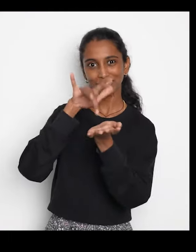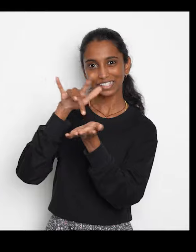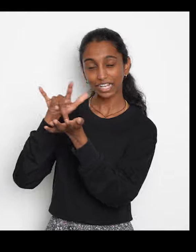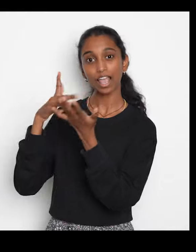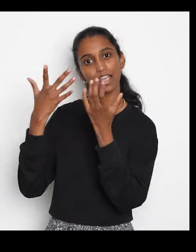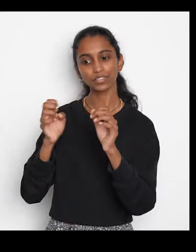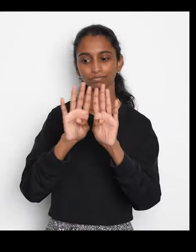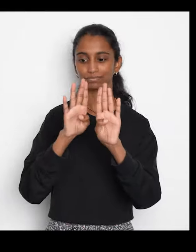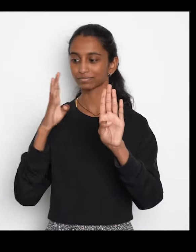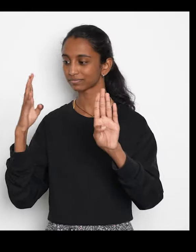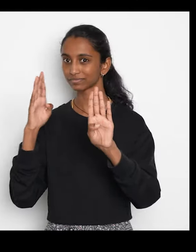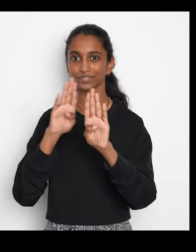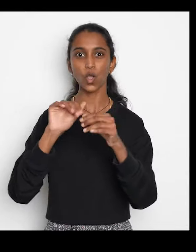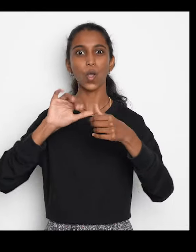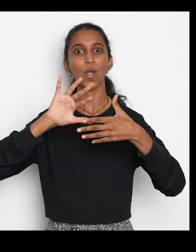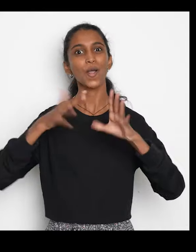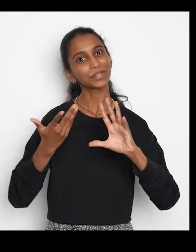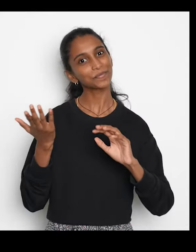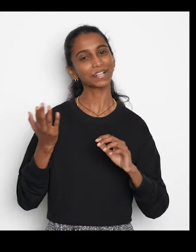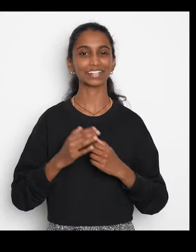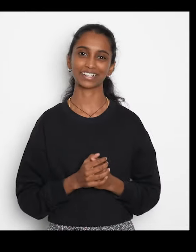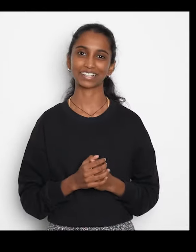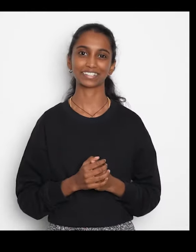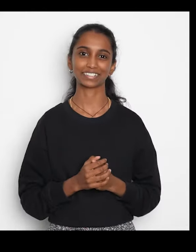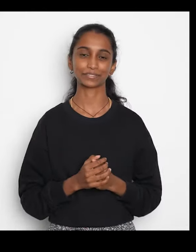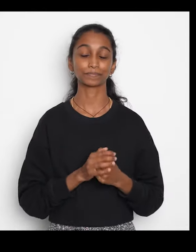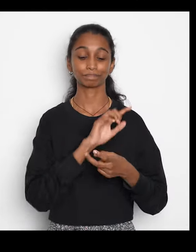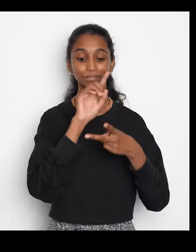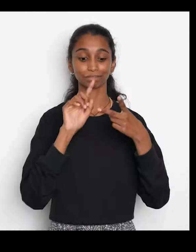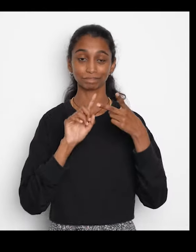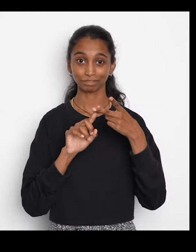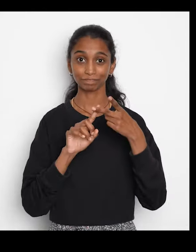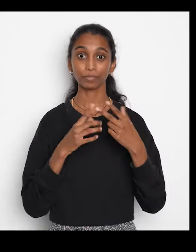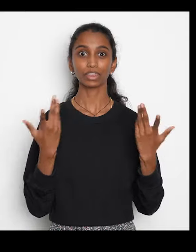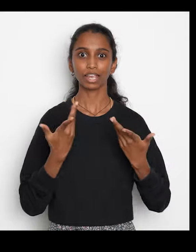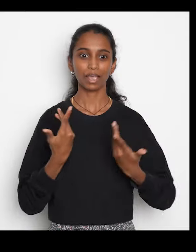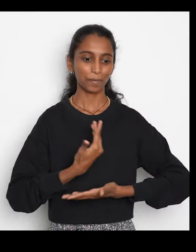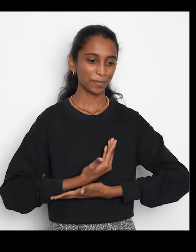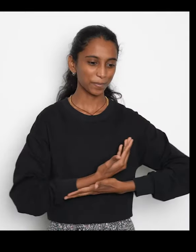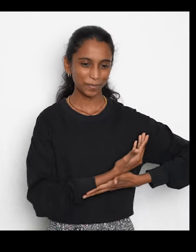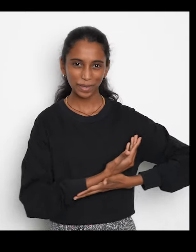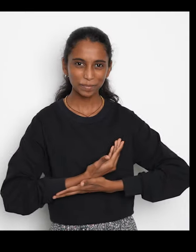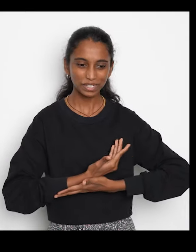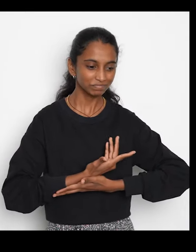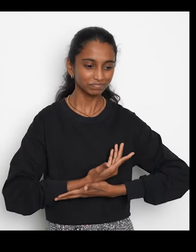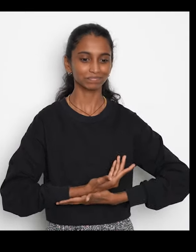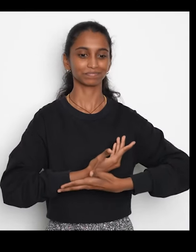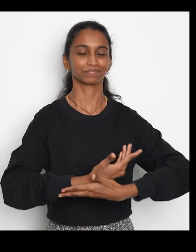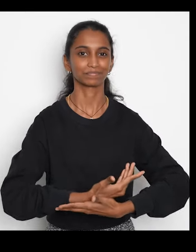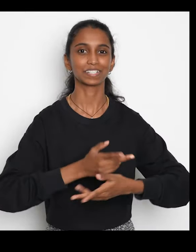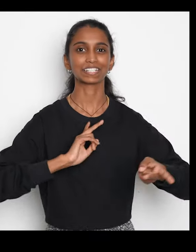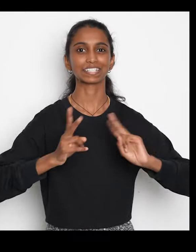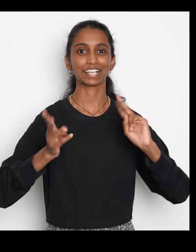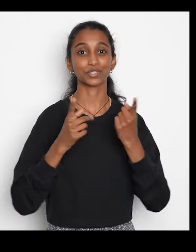At MAP, all the restrooms have automated switches to open and close the doors, units, baby changing